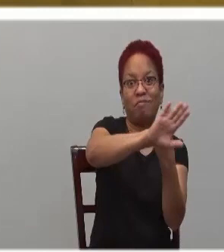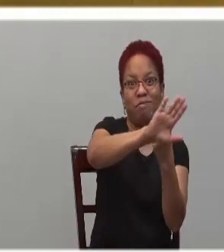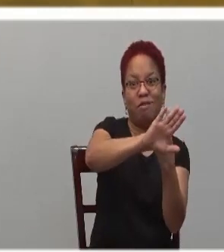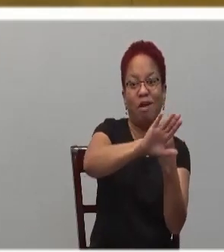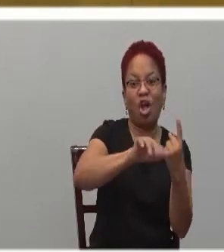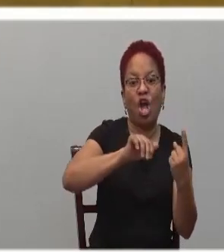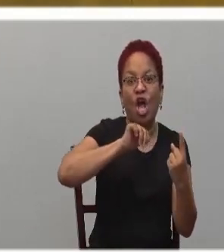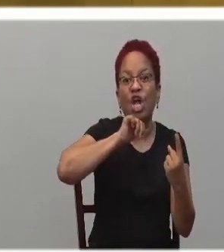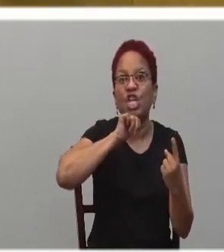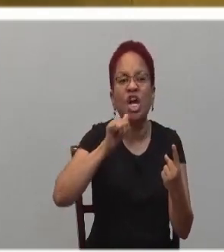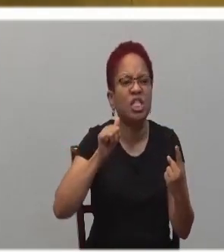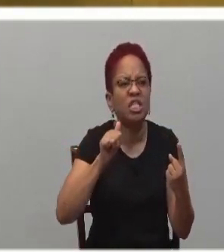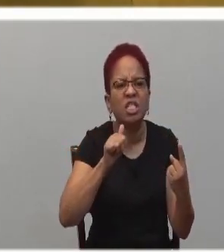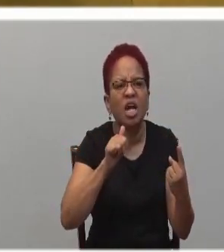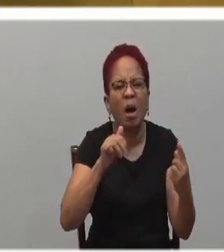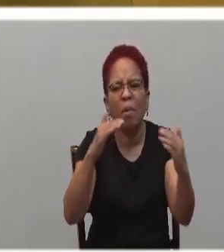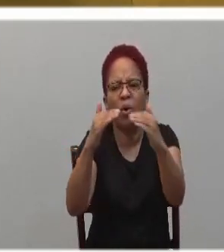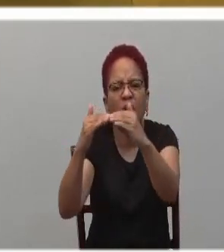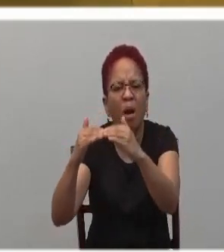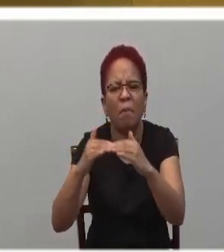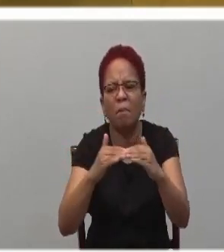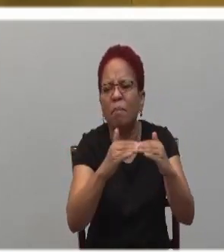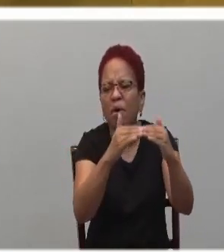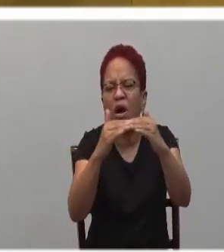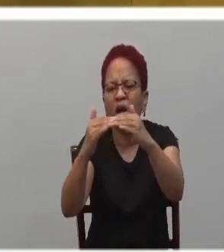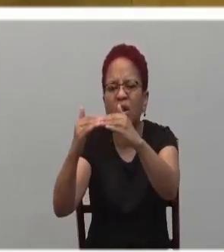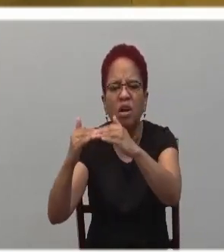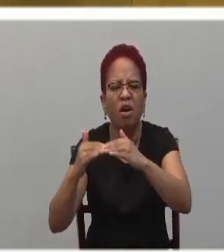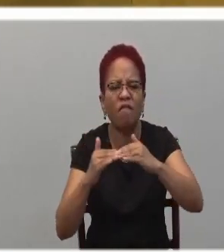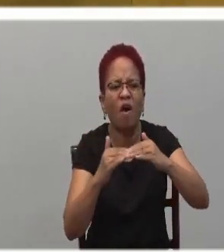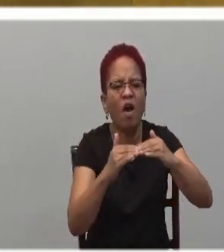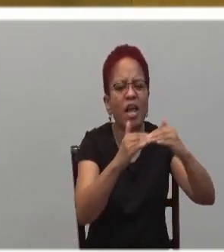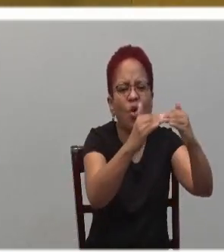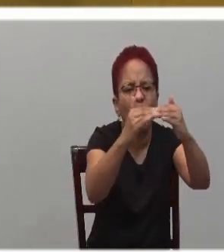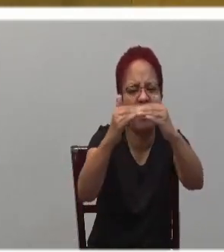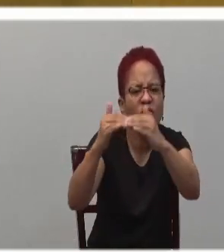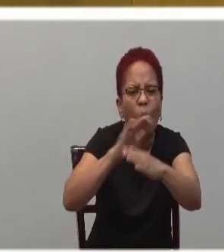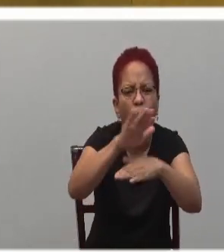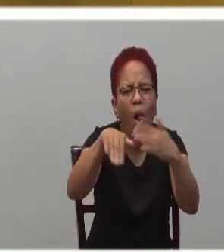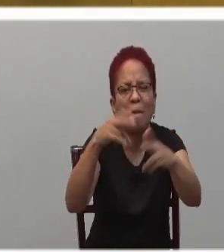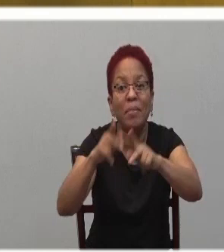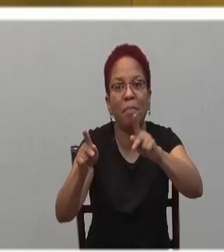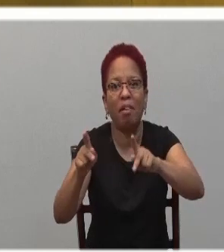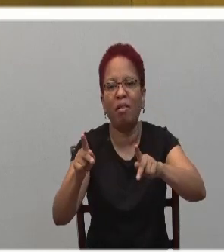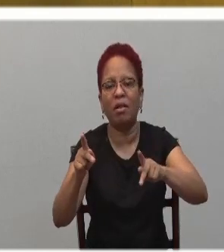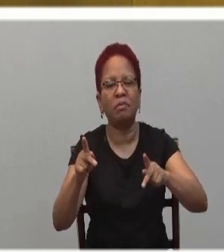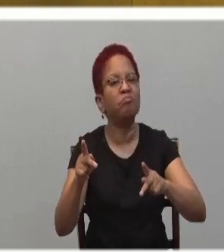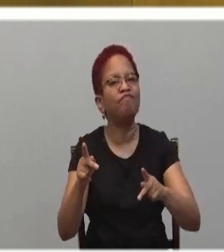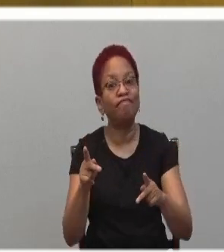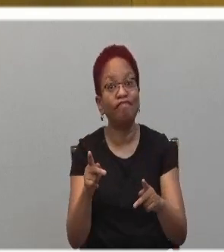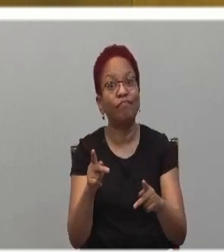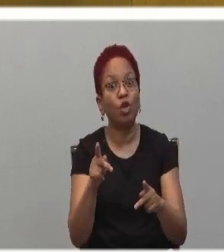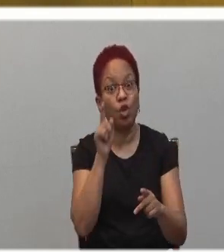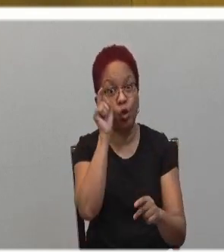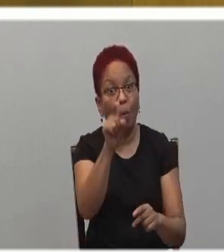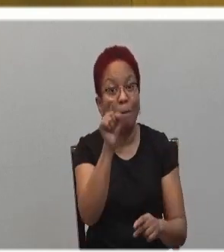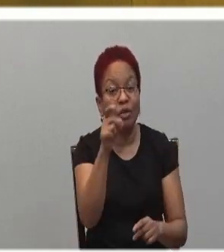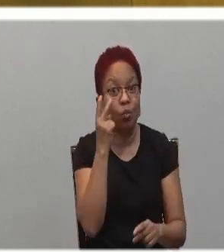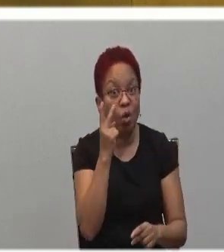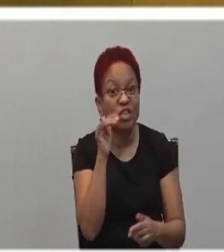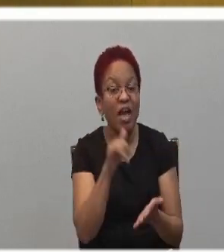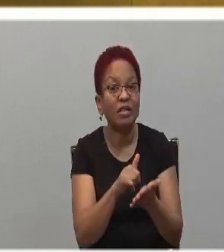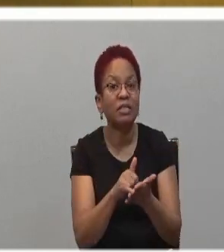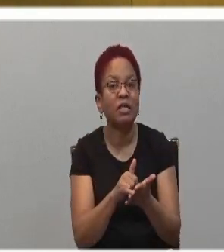about the common good or very little concern about the common good about community. For